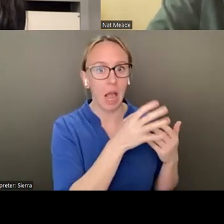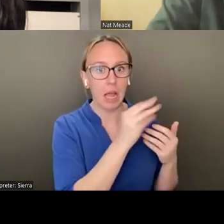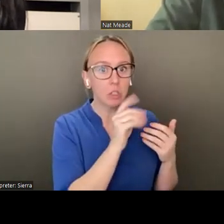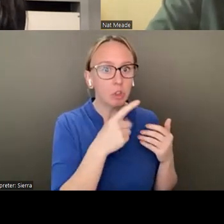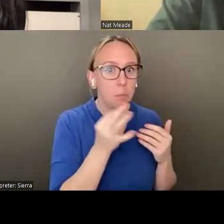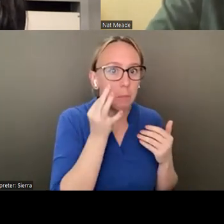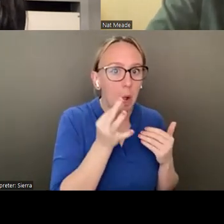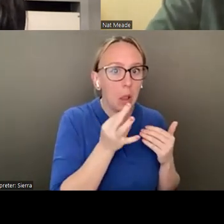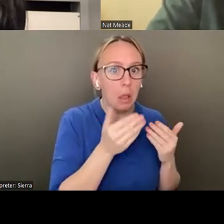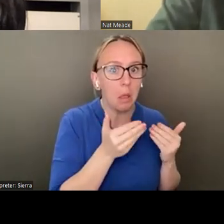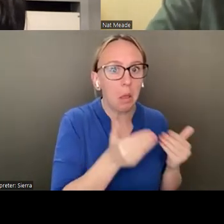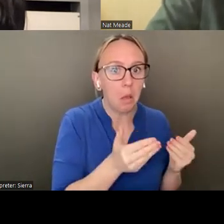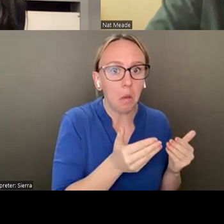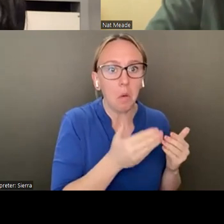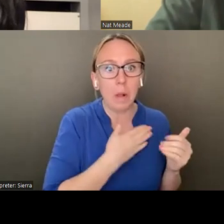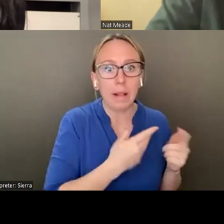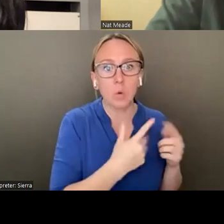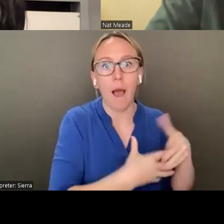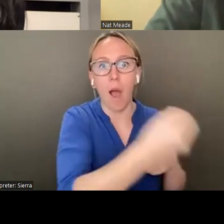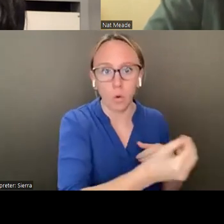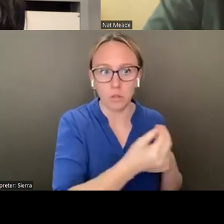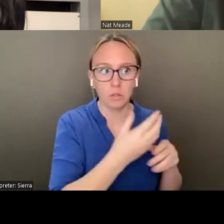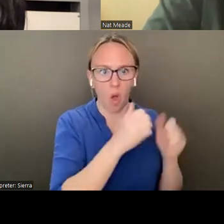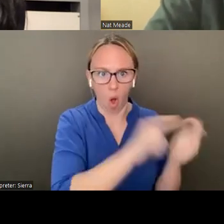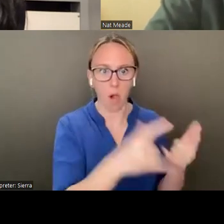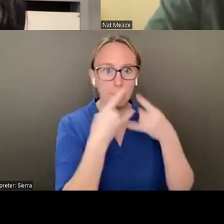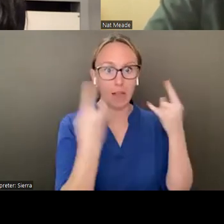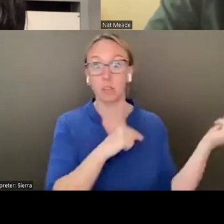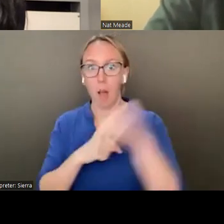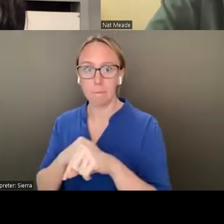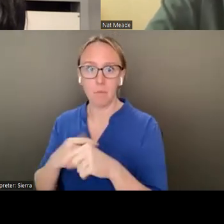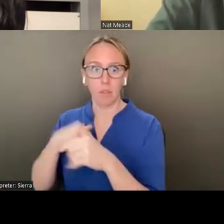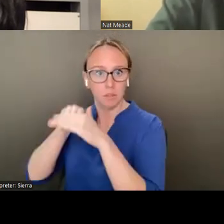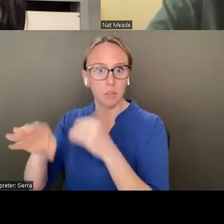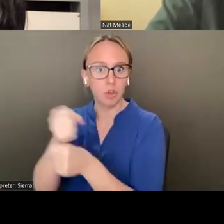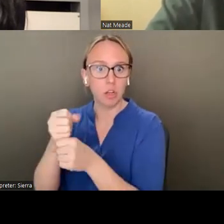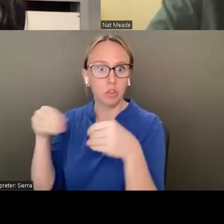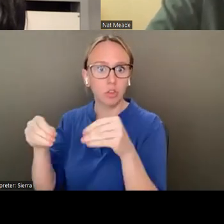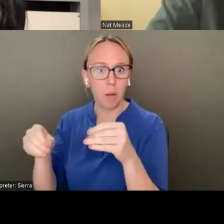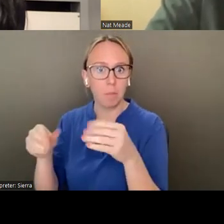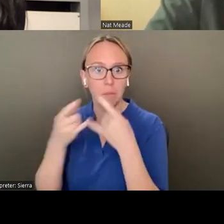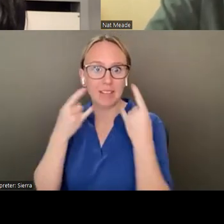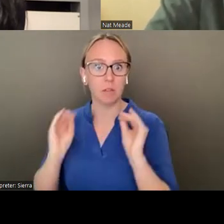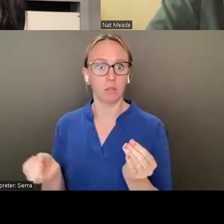the trauma and everybody wore a mask. It was just a much different. I mean, it was once I got used to it, it was very nice.